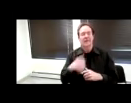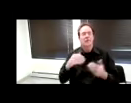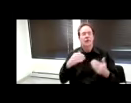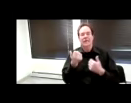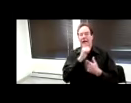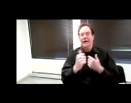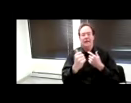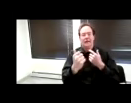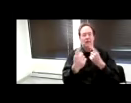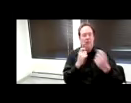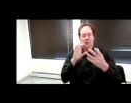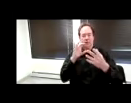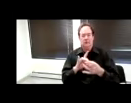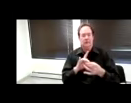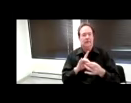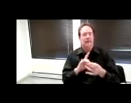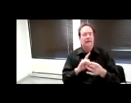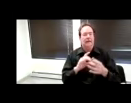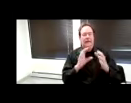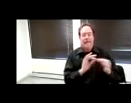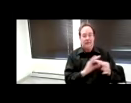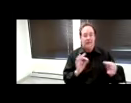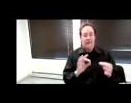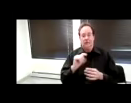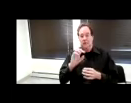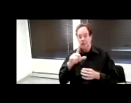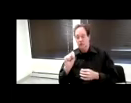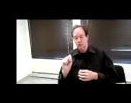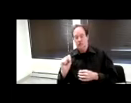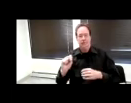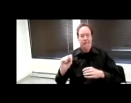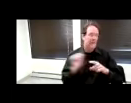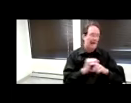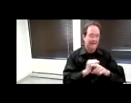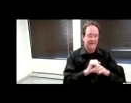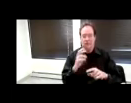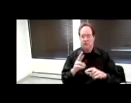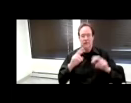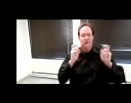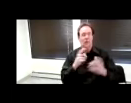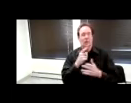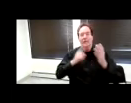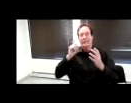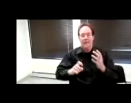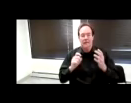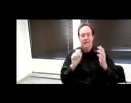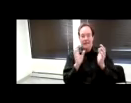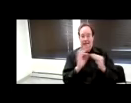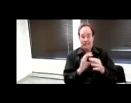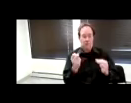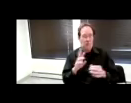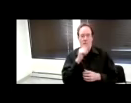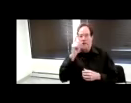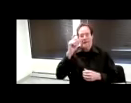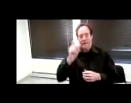about captioning, about tools, practices, or you have issues about what needs to be captioned or what doesn't, you're